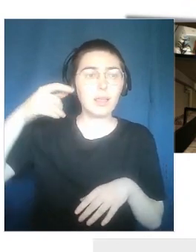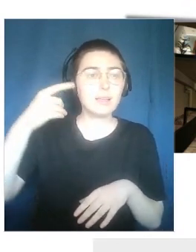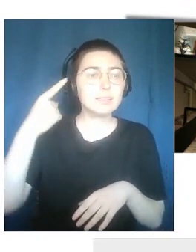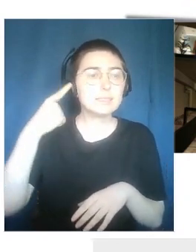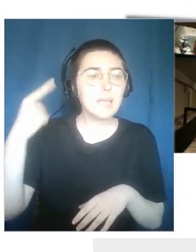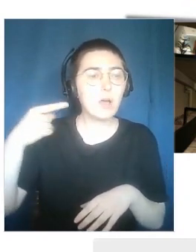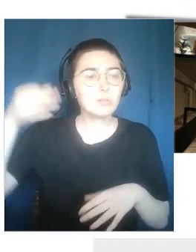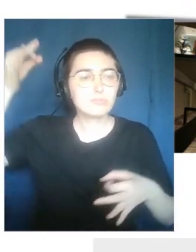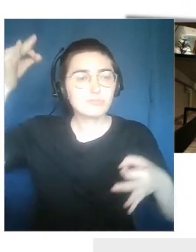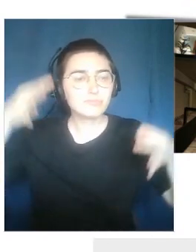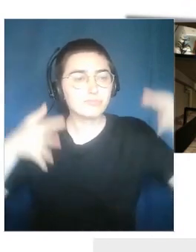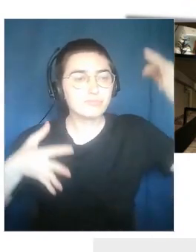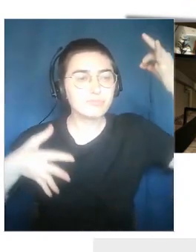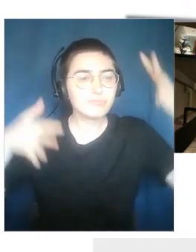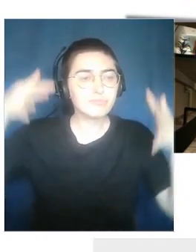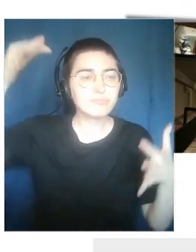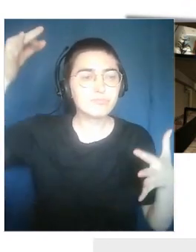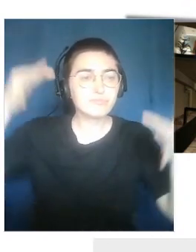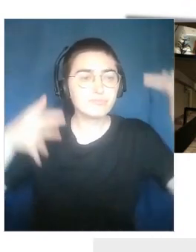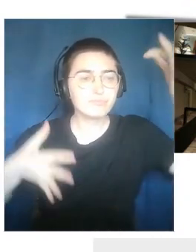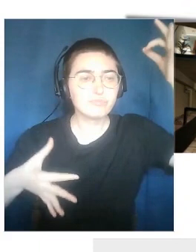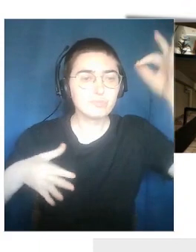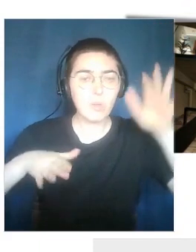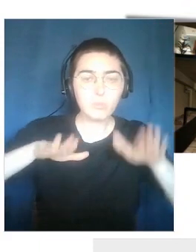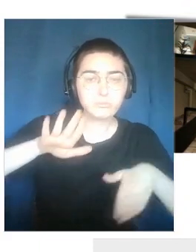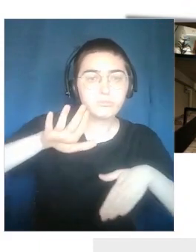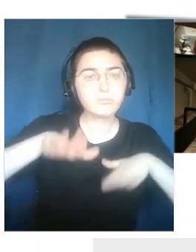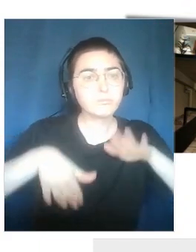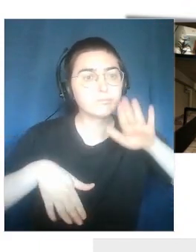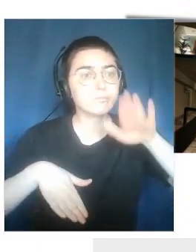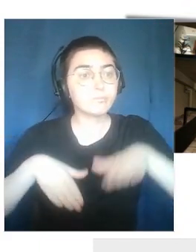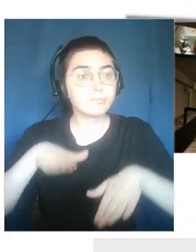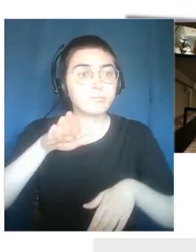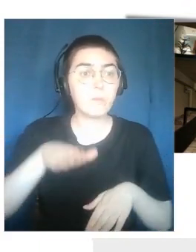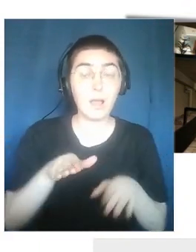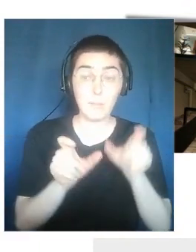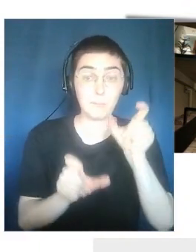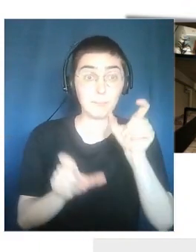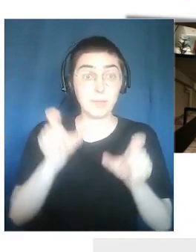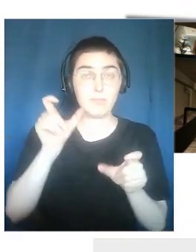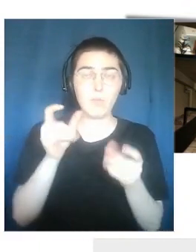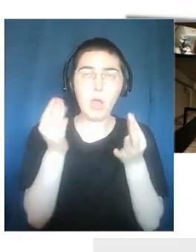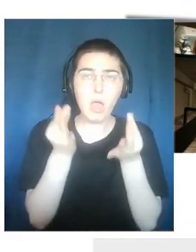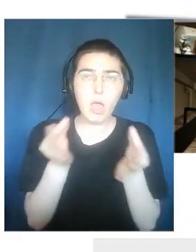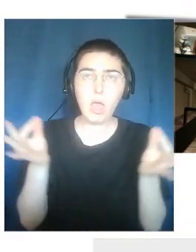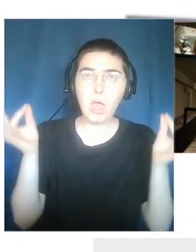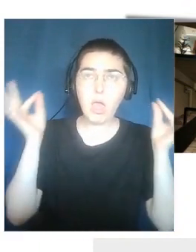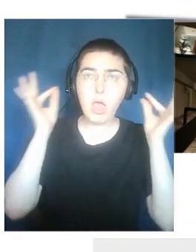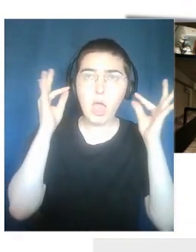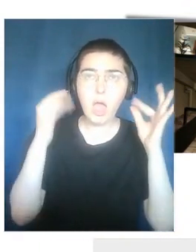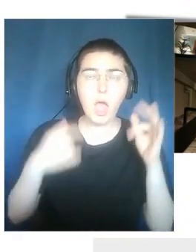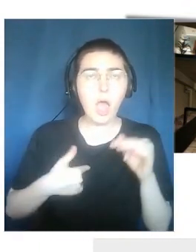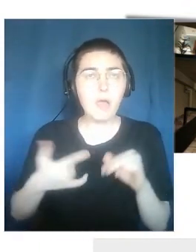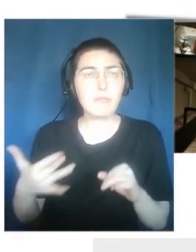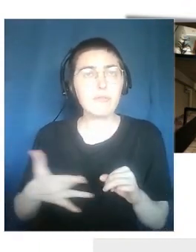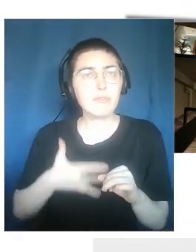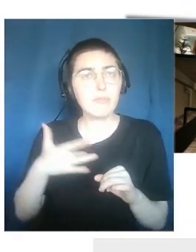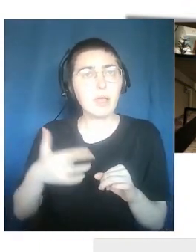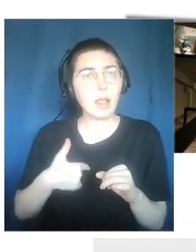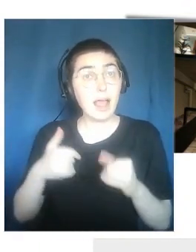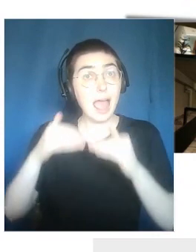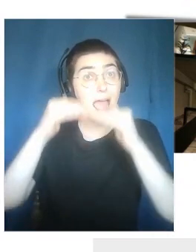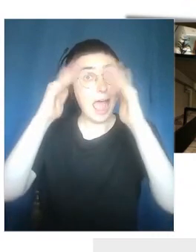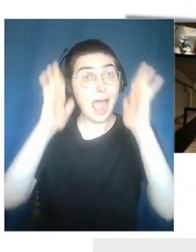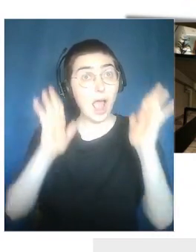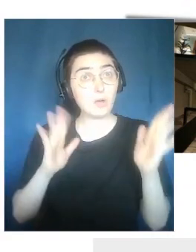The sounds of chariots passing on the road or